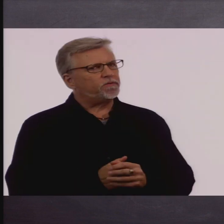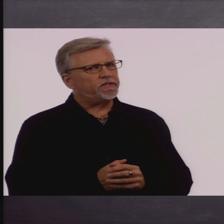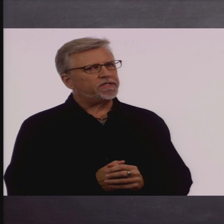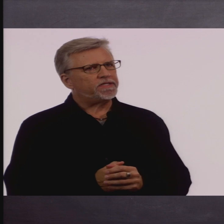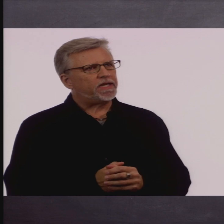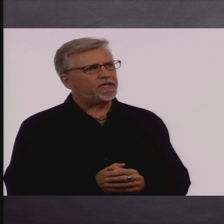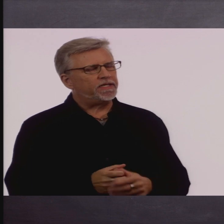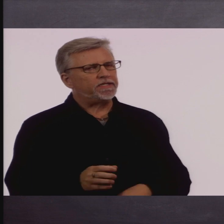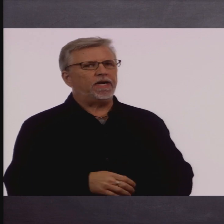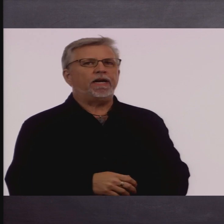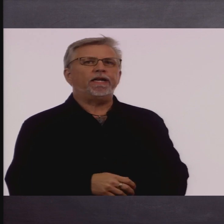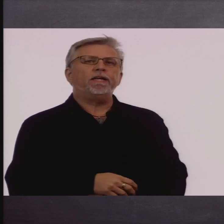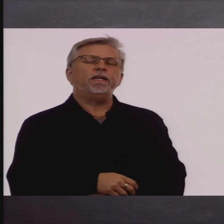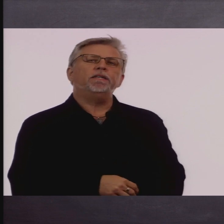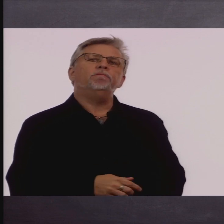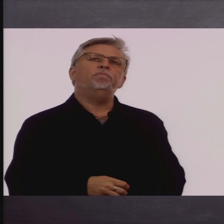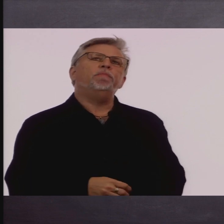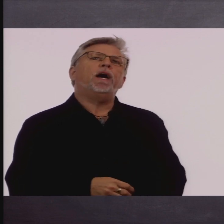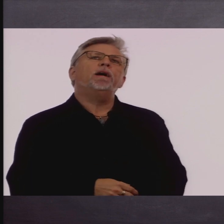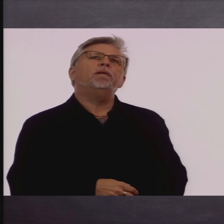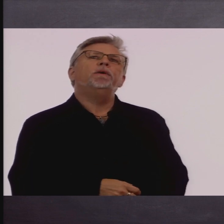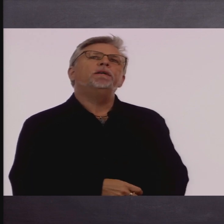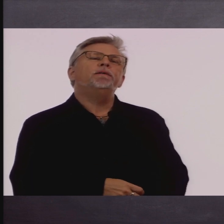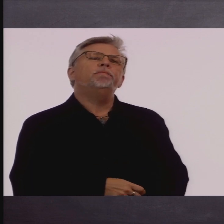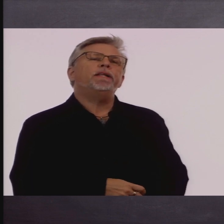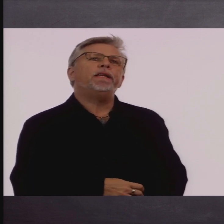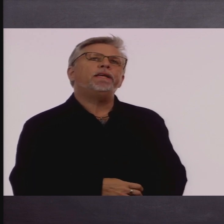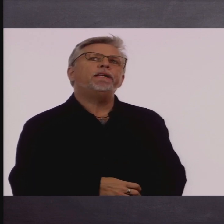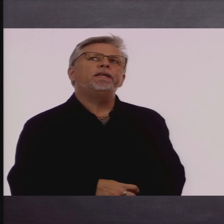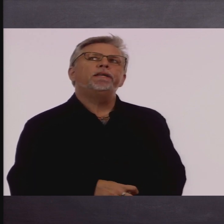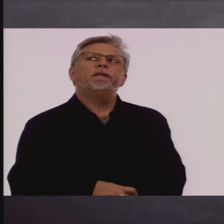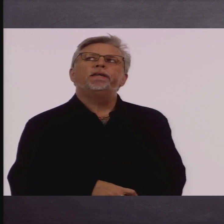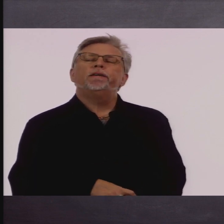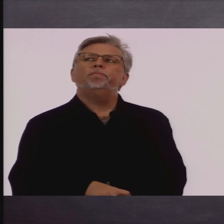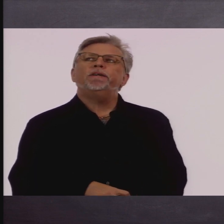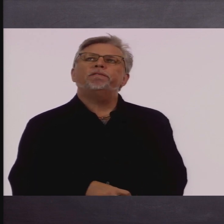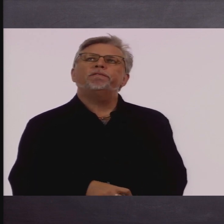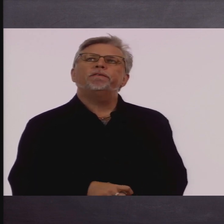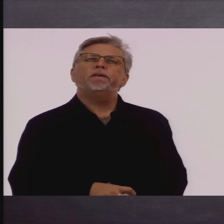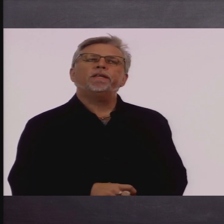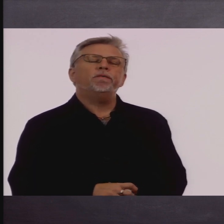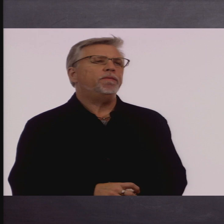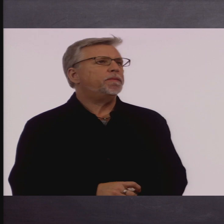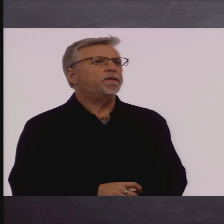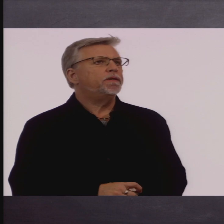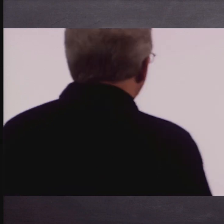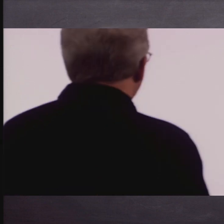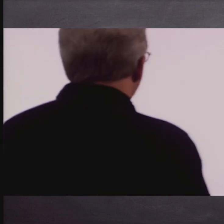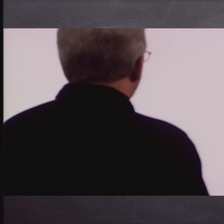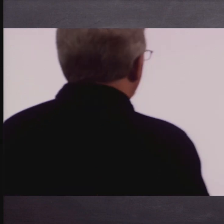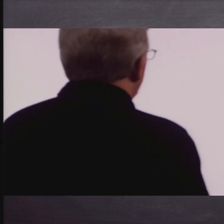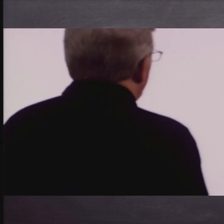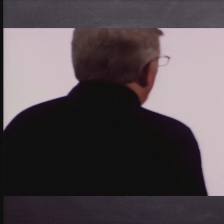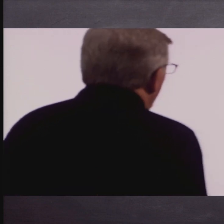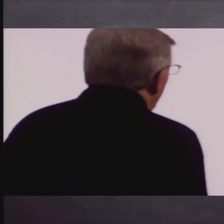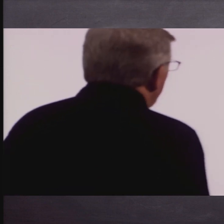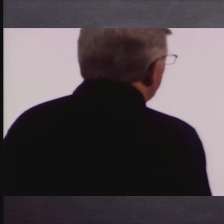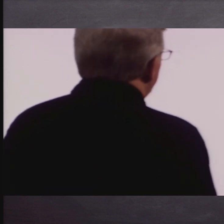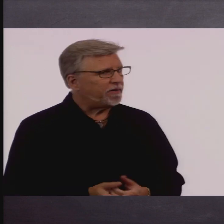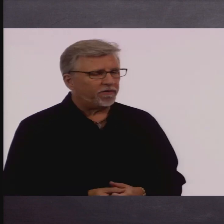also this science guy, Bob, Benny, Biff, I can't remember. What did he do?